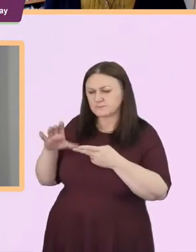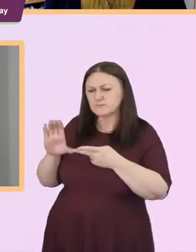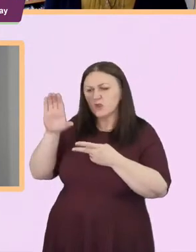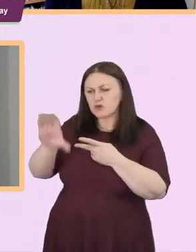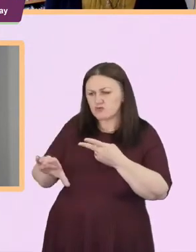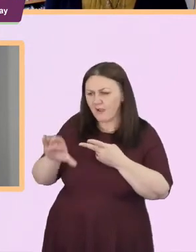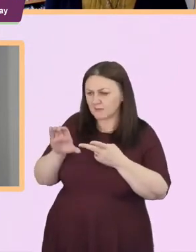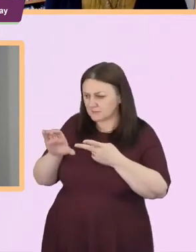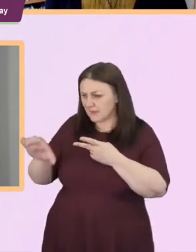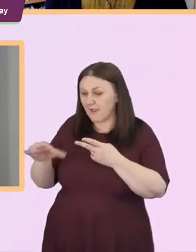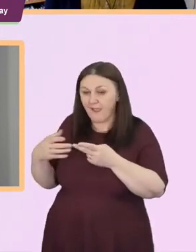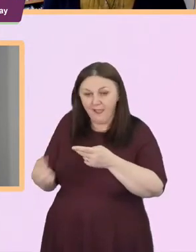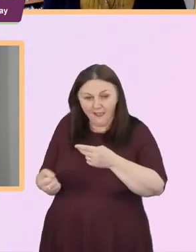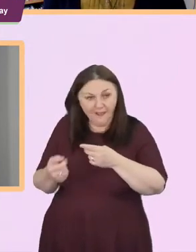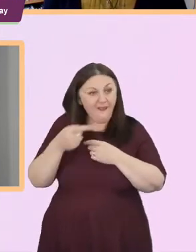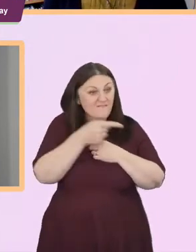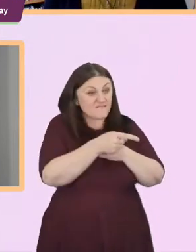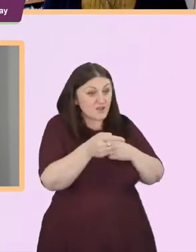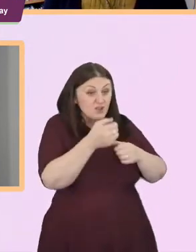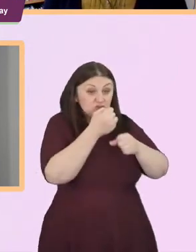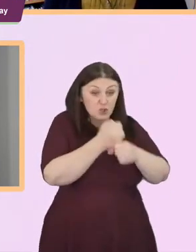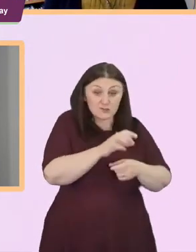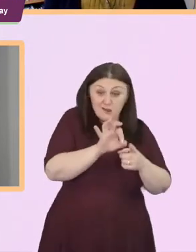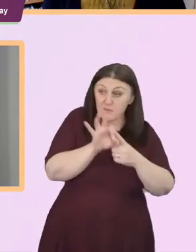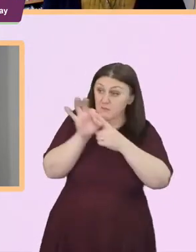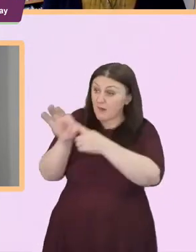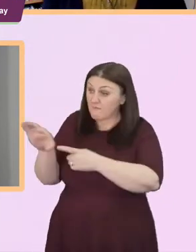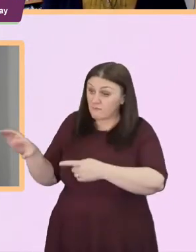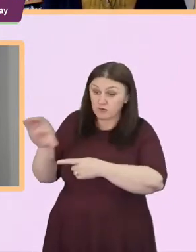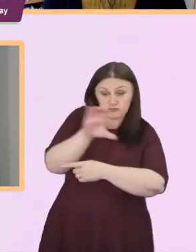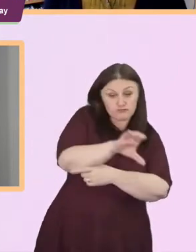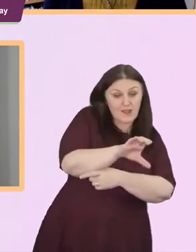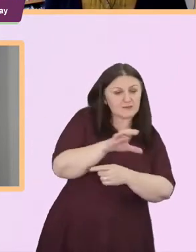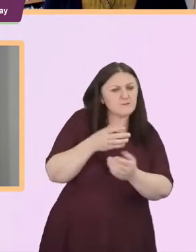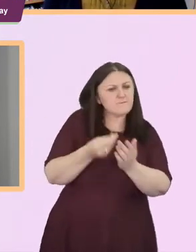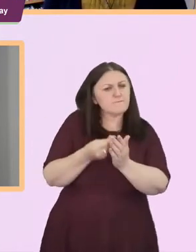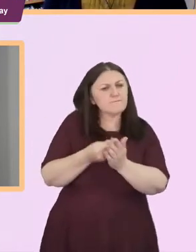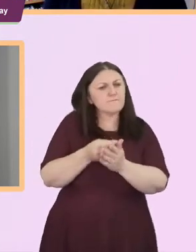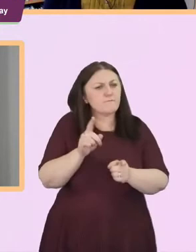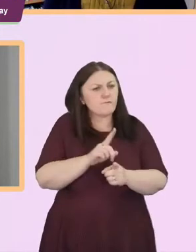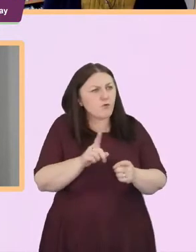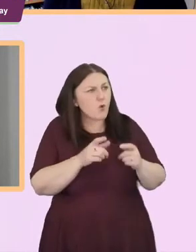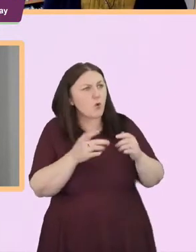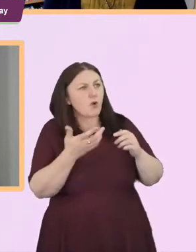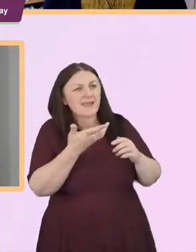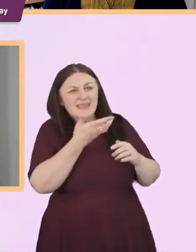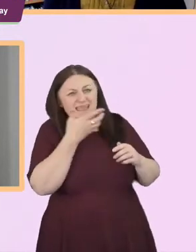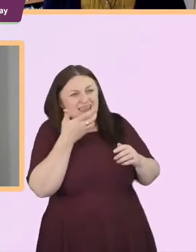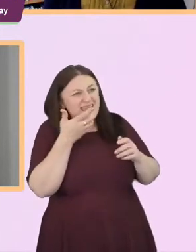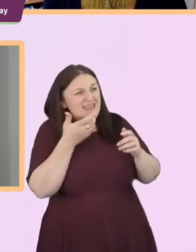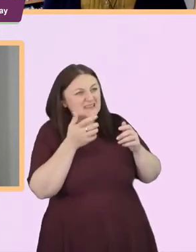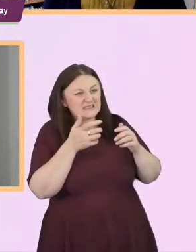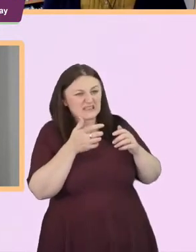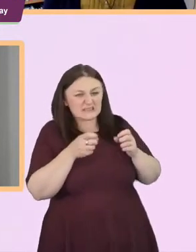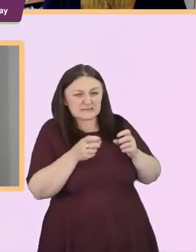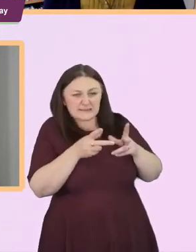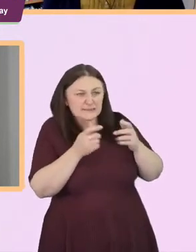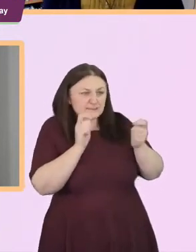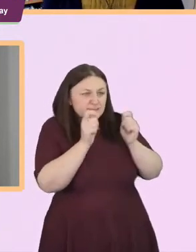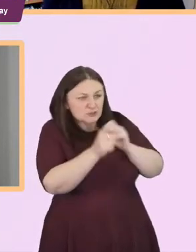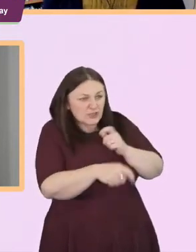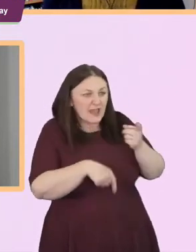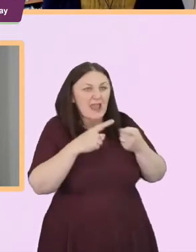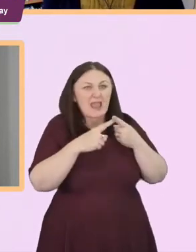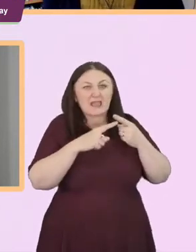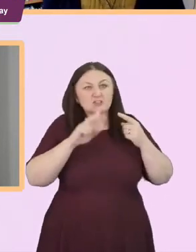um their heating um and to do modifications to their to their buildings as well um so you just need to google it